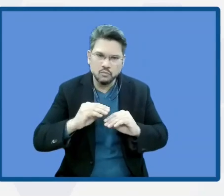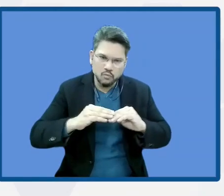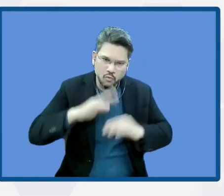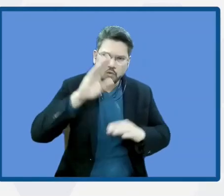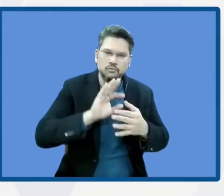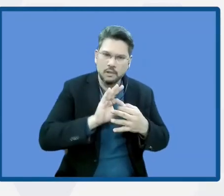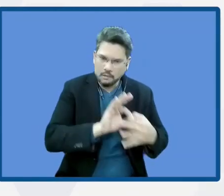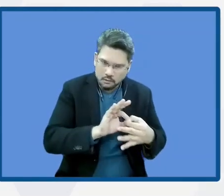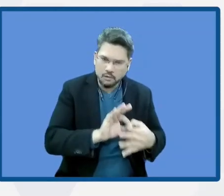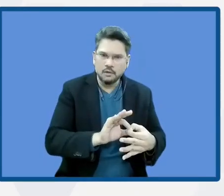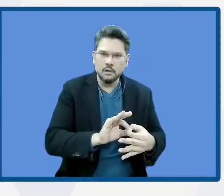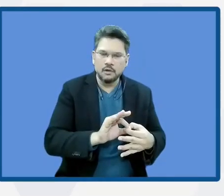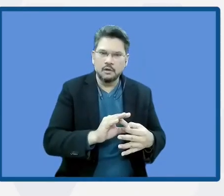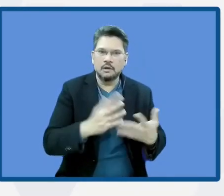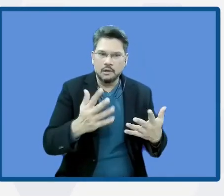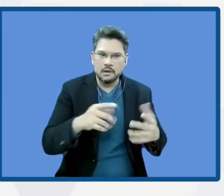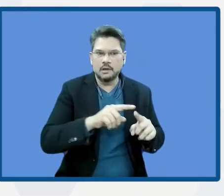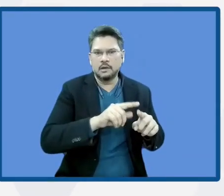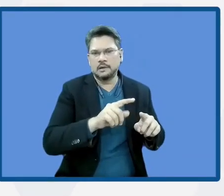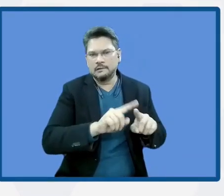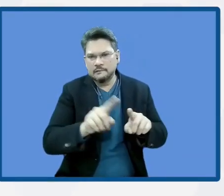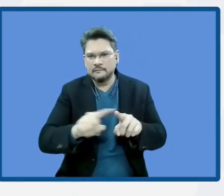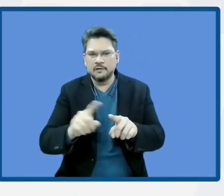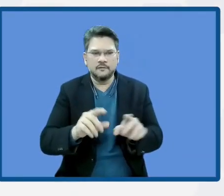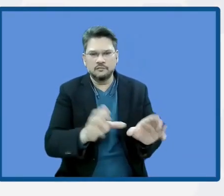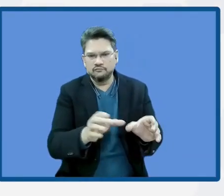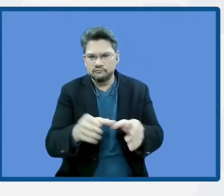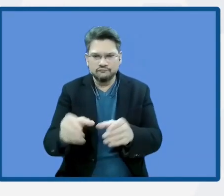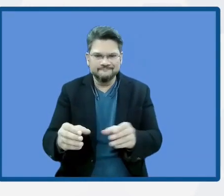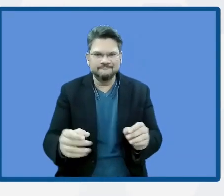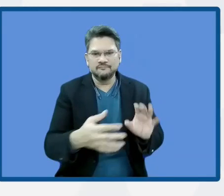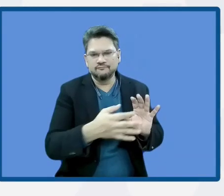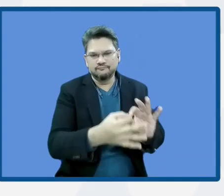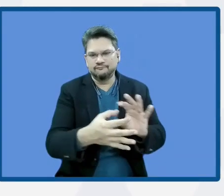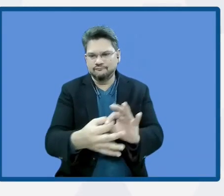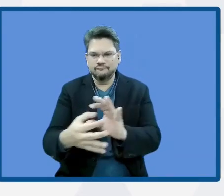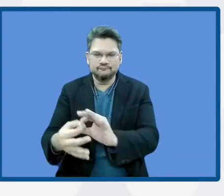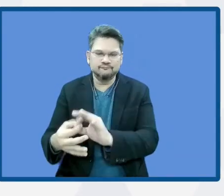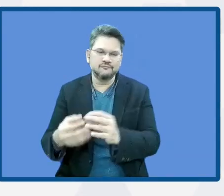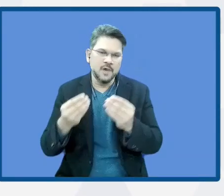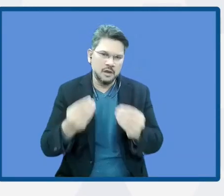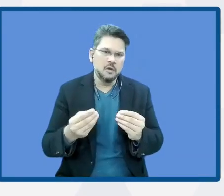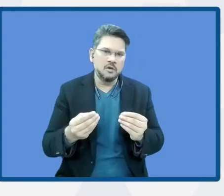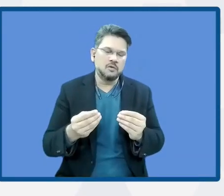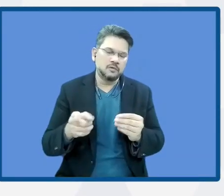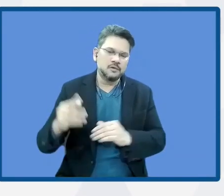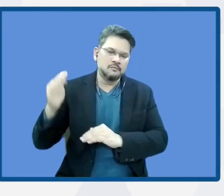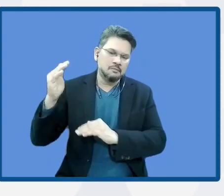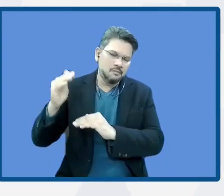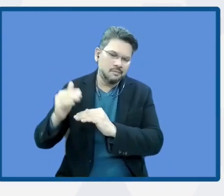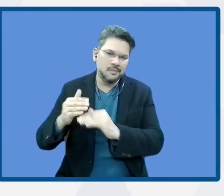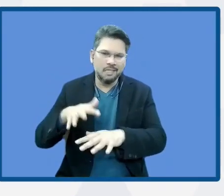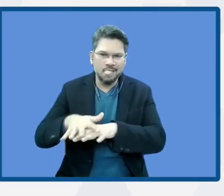prevent those impacts and unfortunate degradations. Thank you. Makarena. Thank